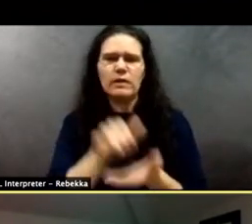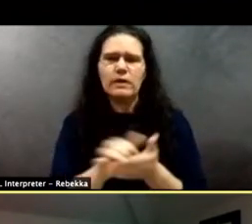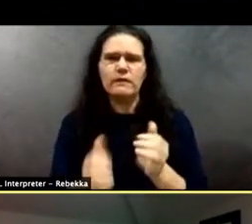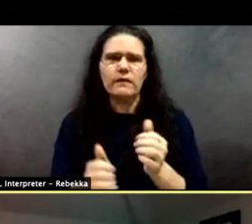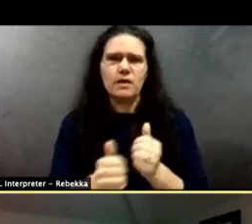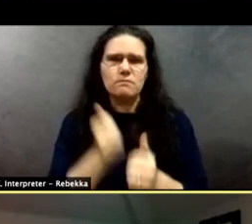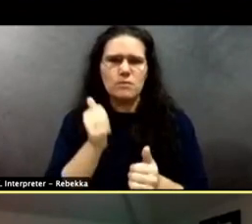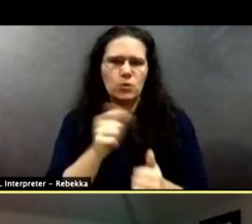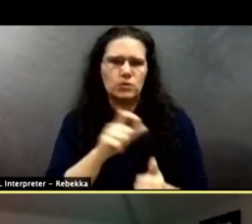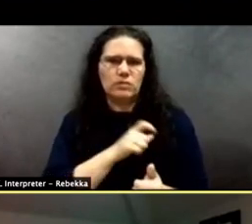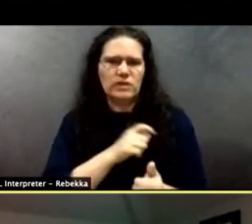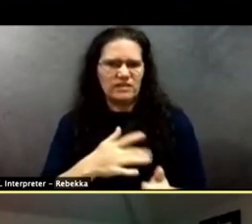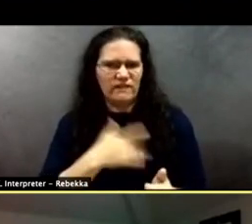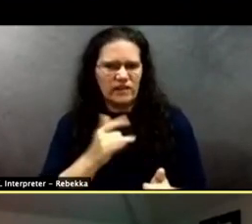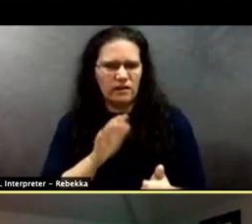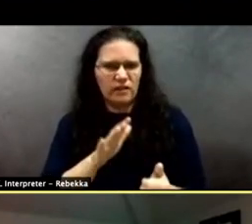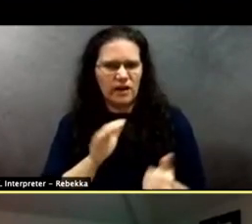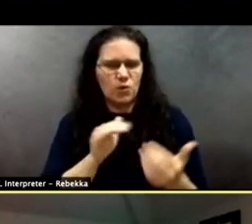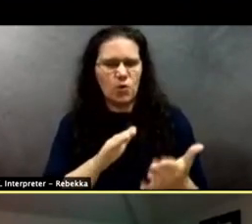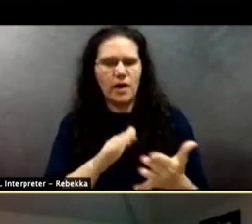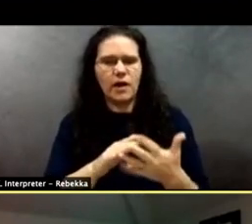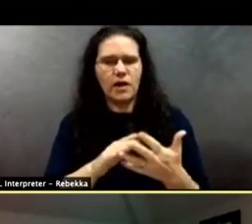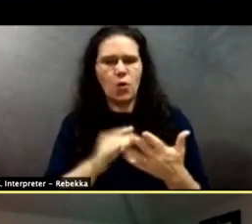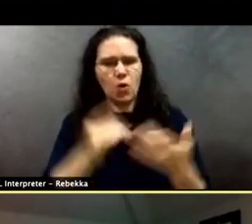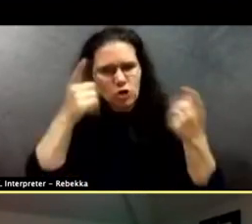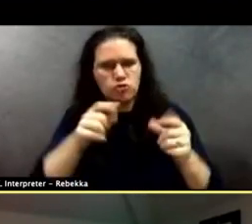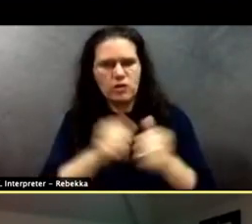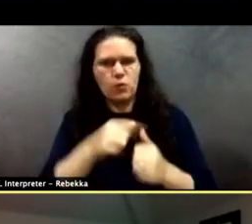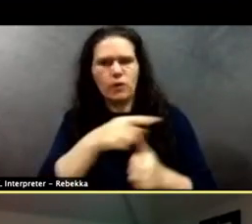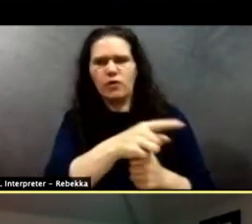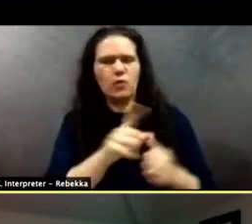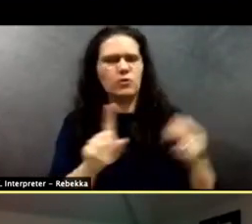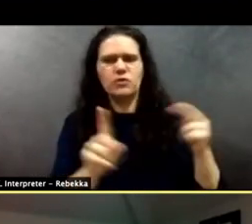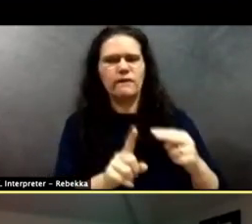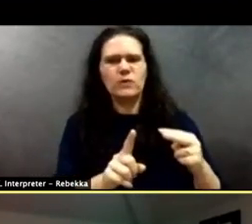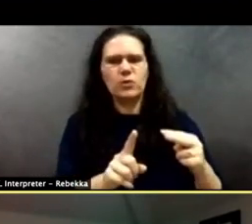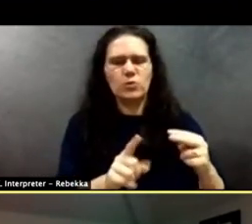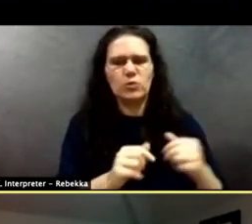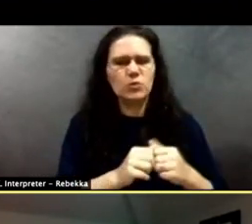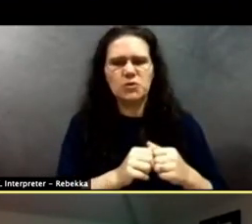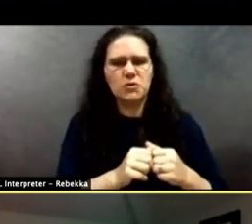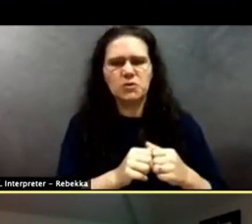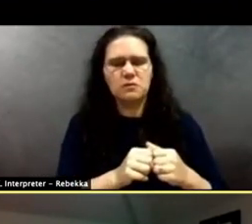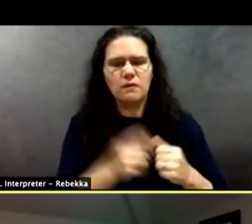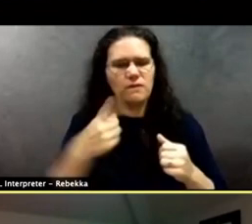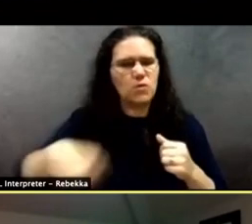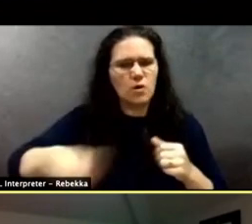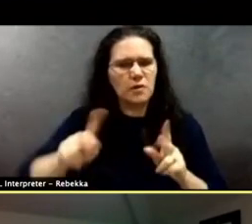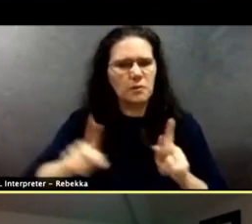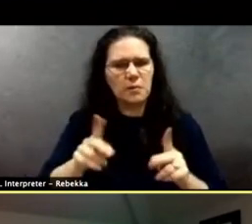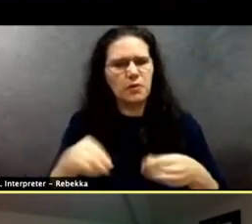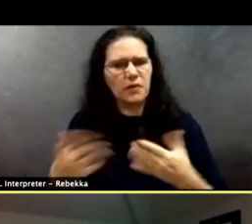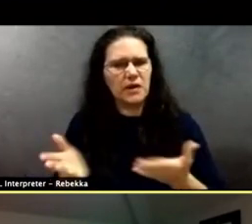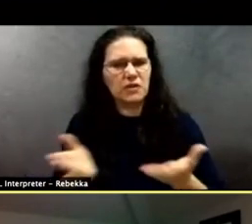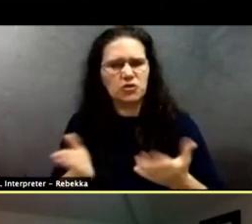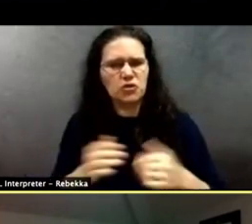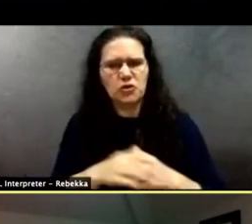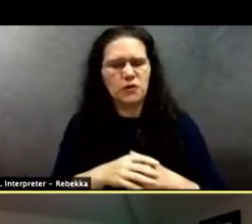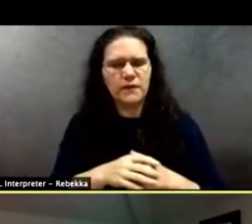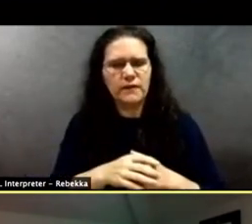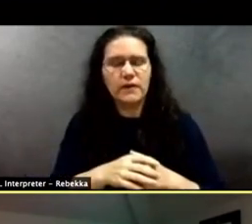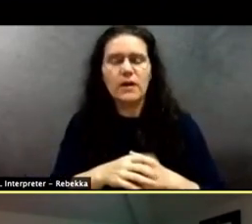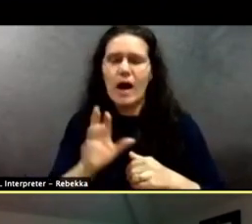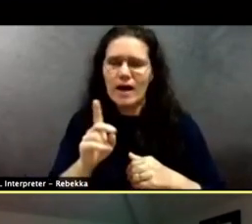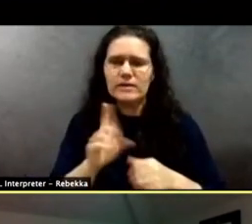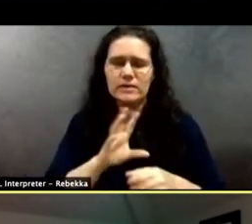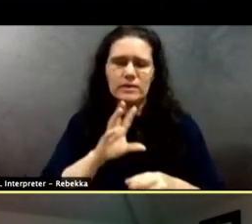this way or espouse these extreme views of the communities they serve. I did have an opportunity to